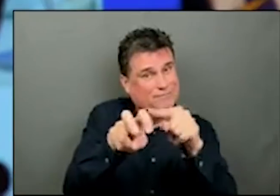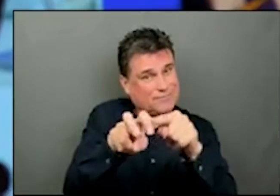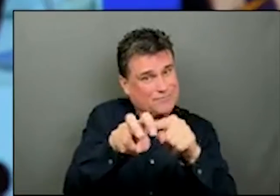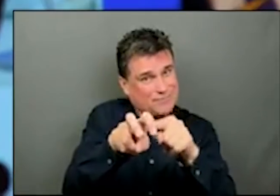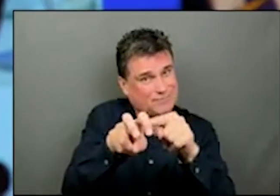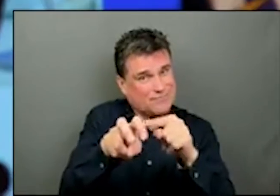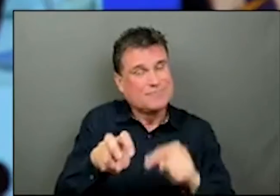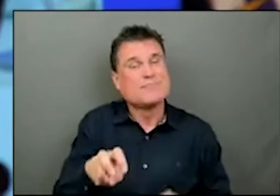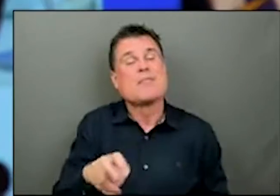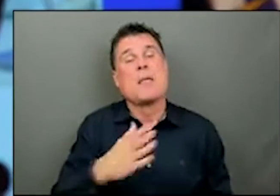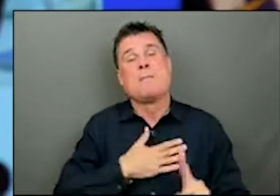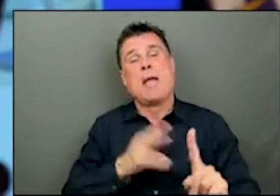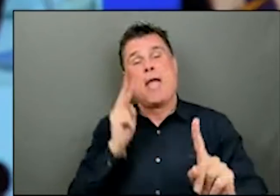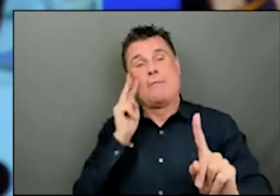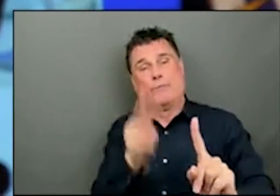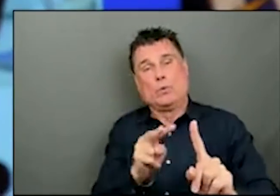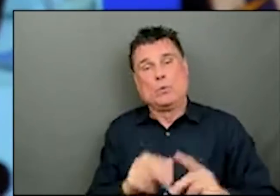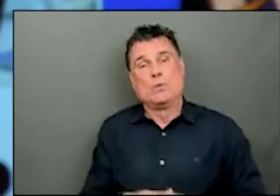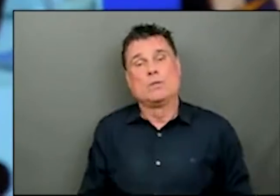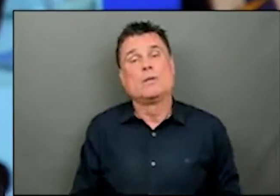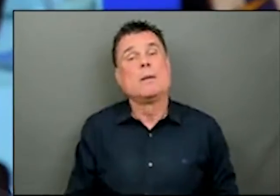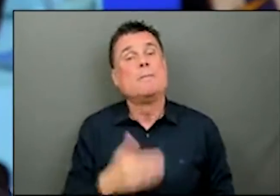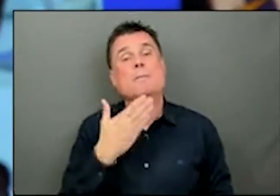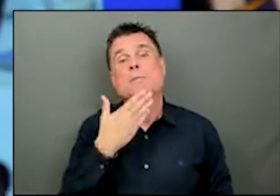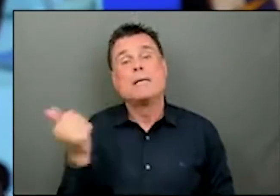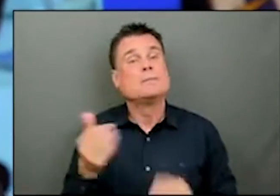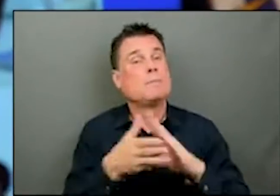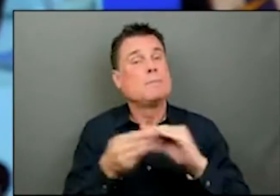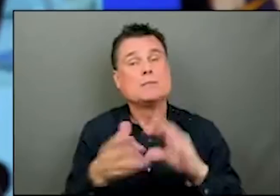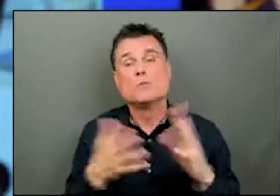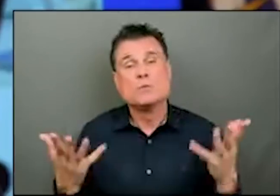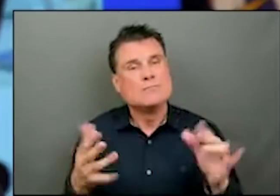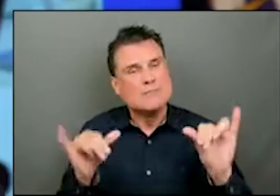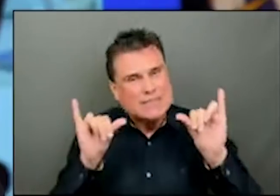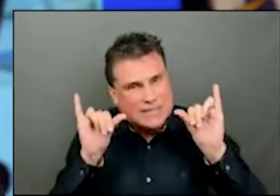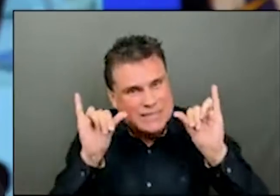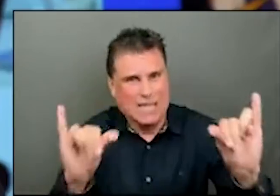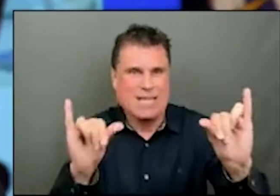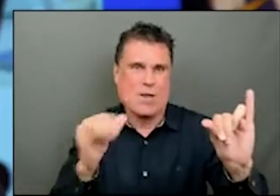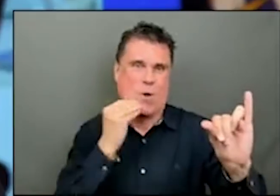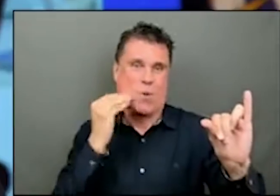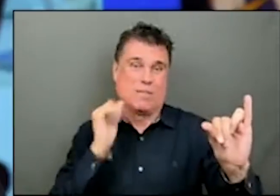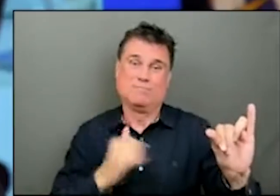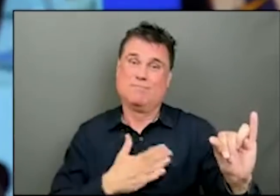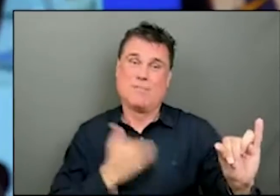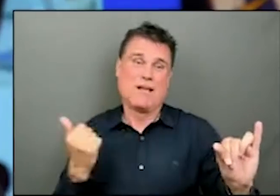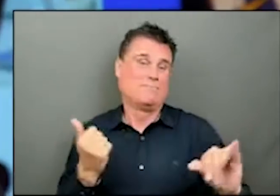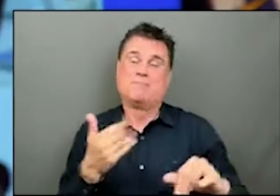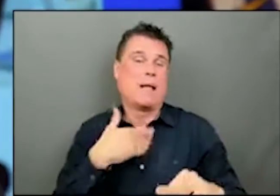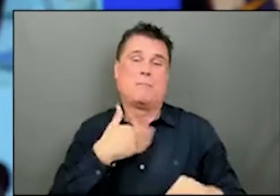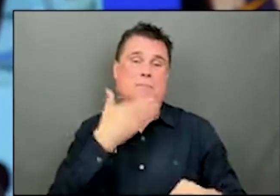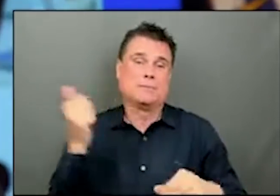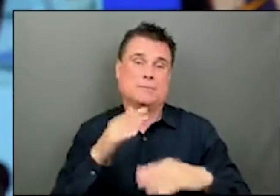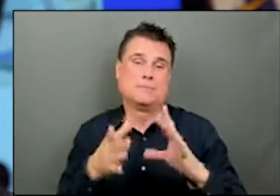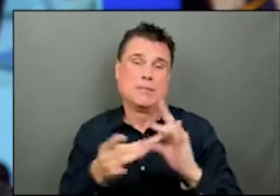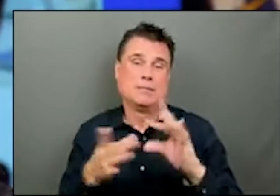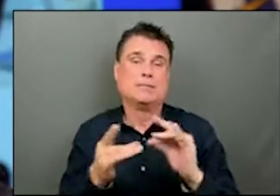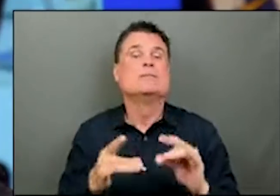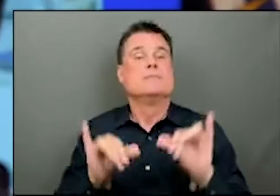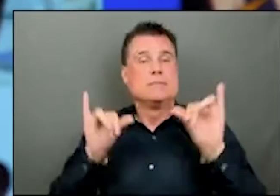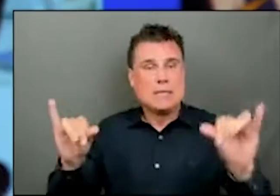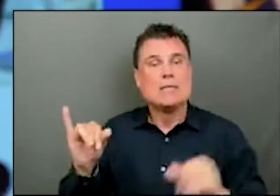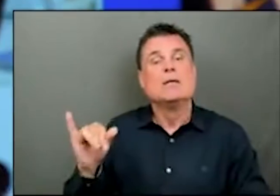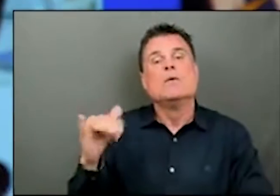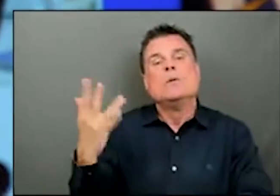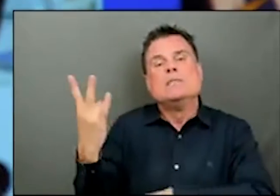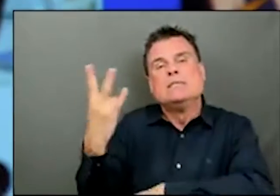of action is to tell people to stay home. And what we've seen over the past seven days is results from that approach with